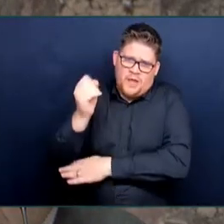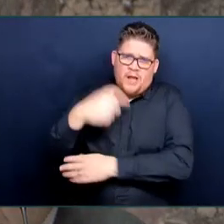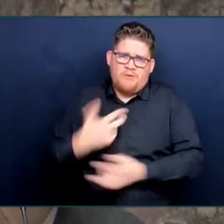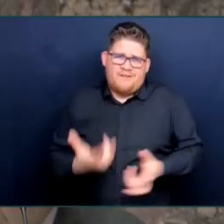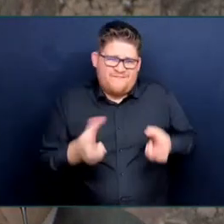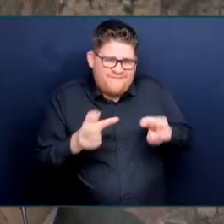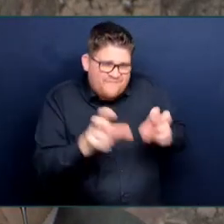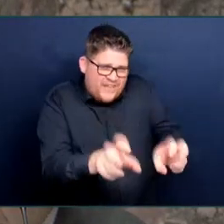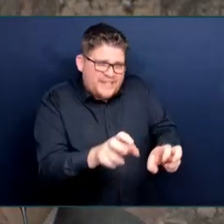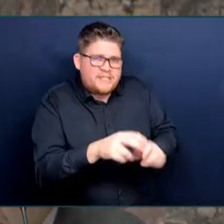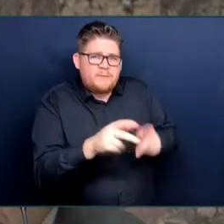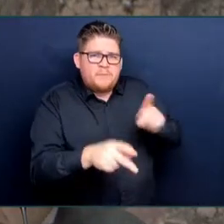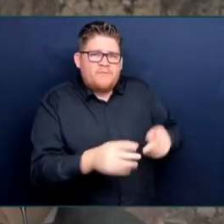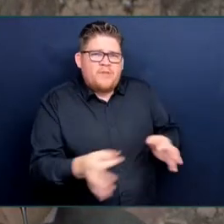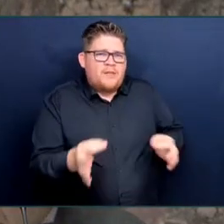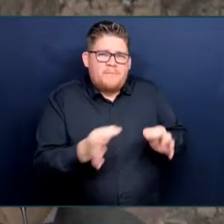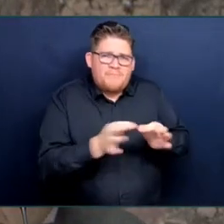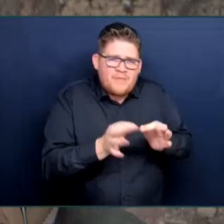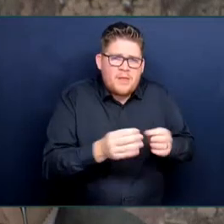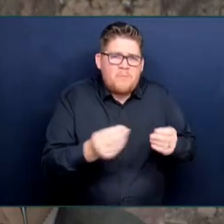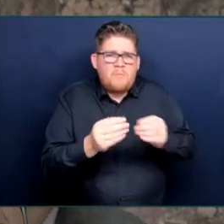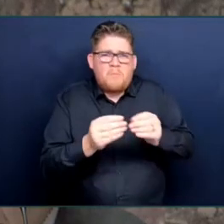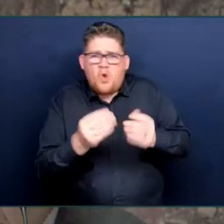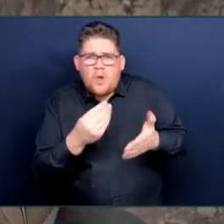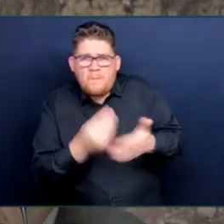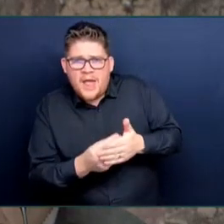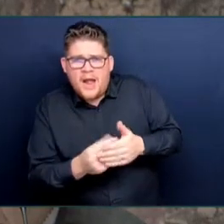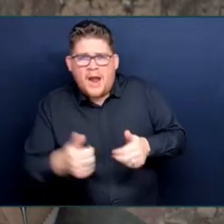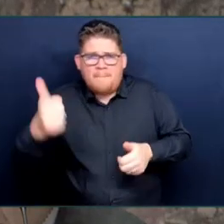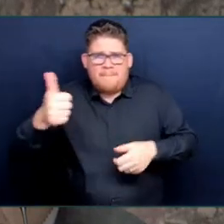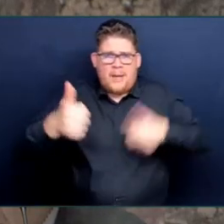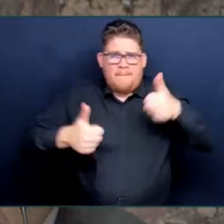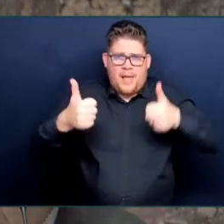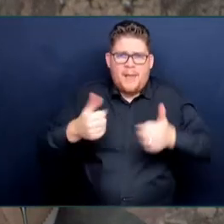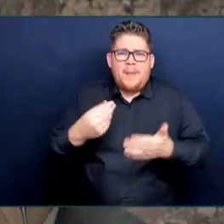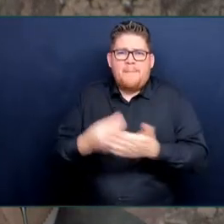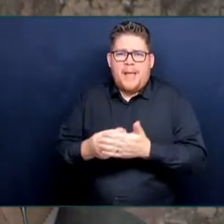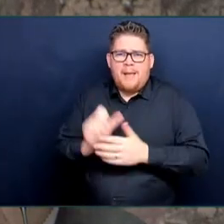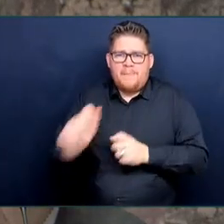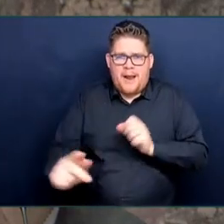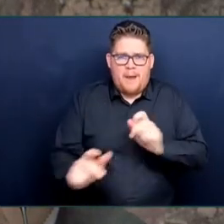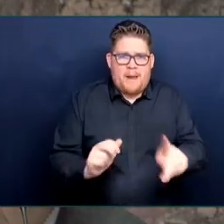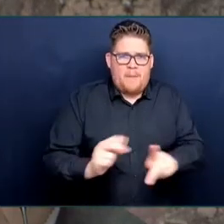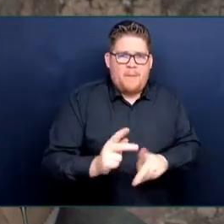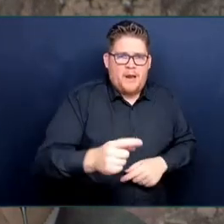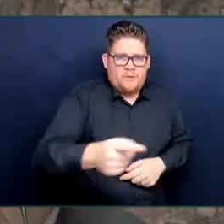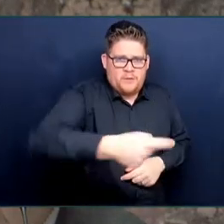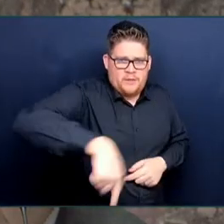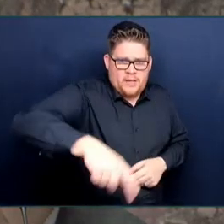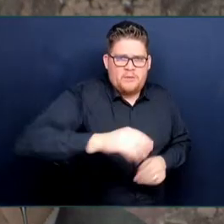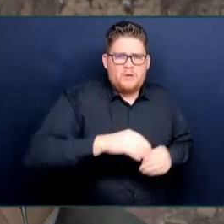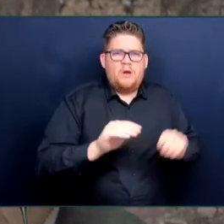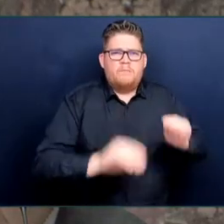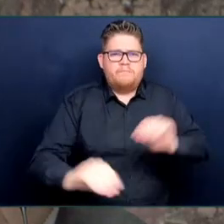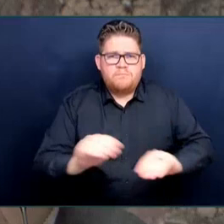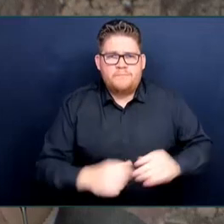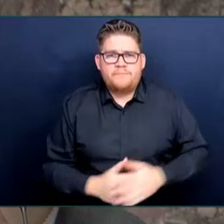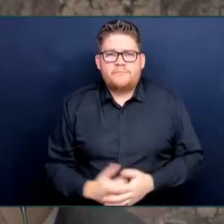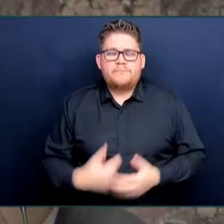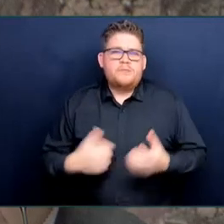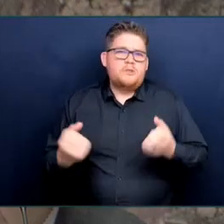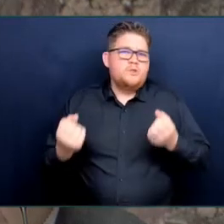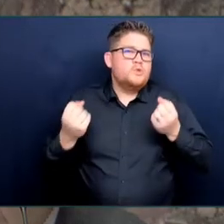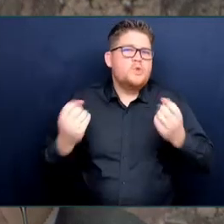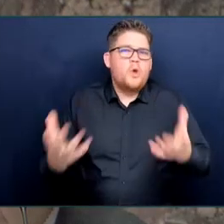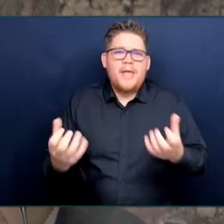in people's pockets. You know, Mr. Speaker, I have gotten so many, so many feedback, so much